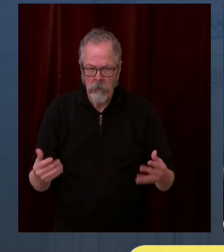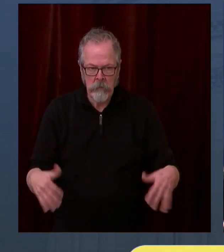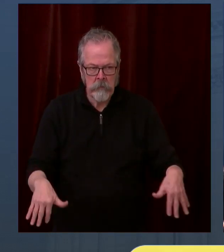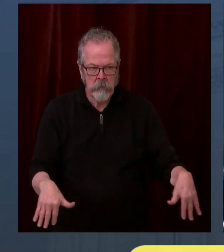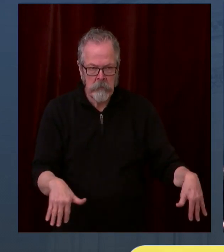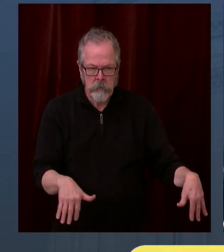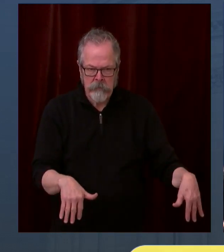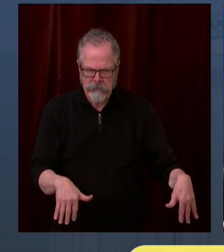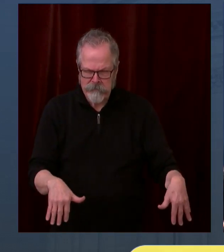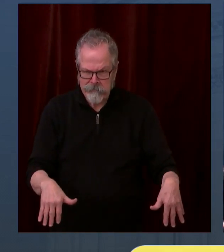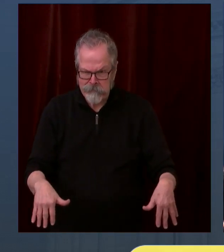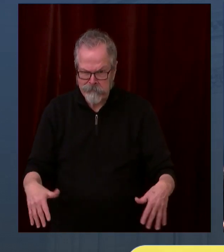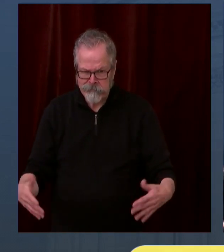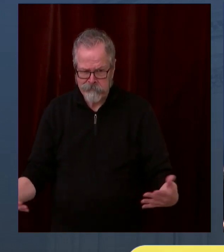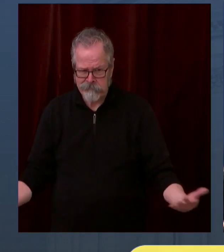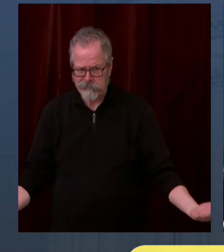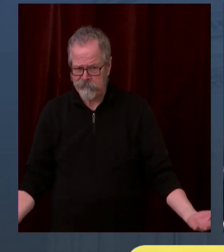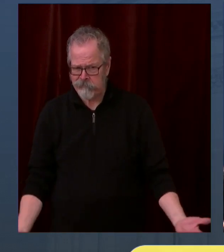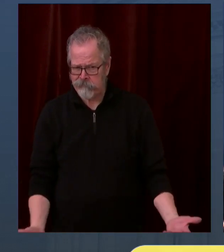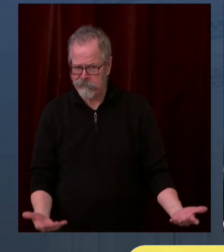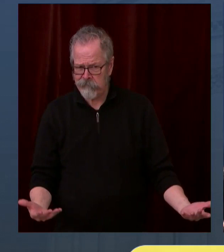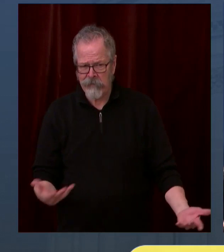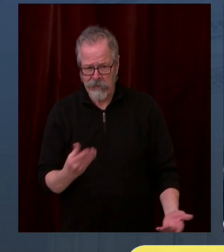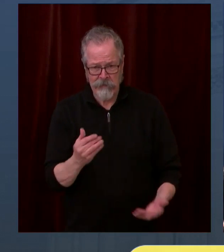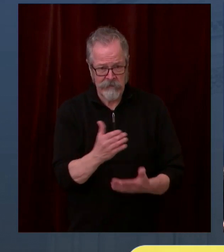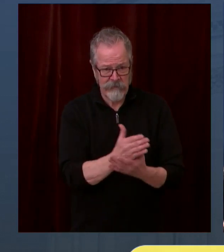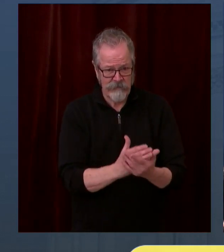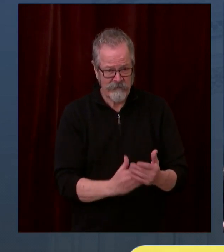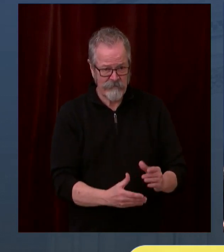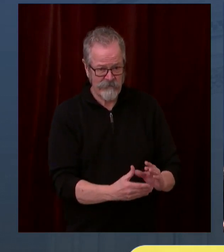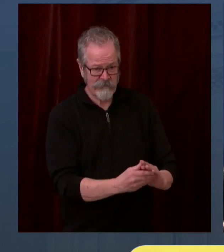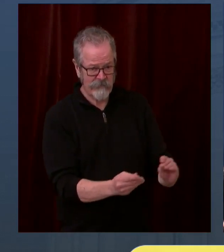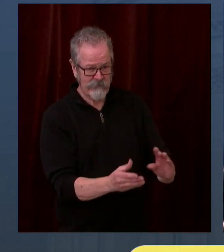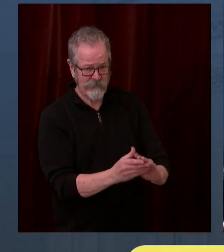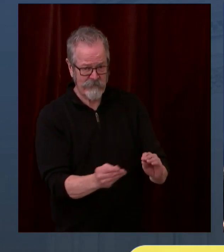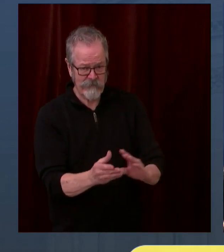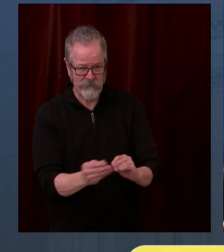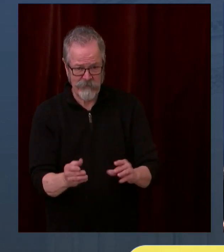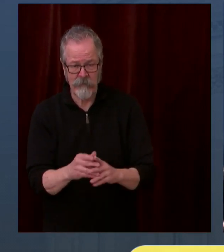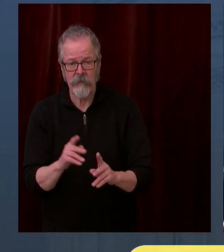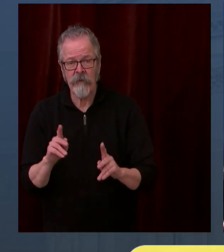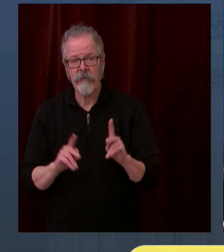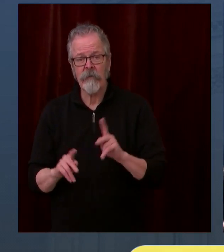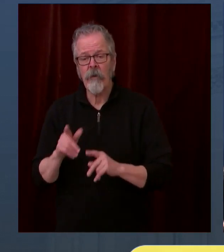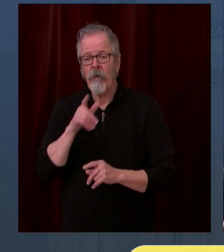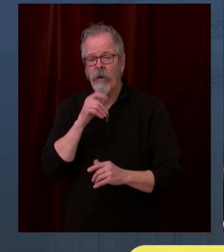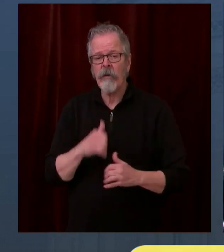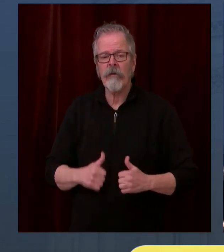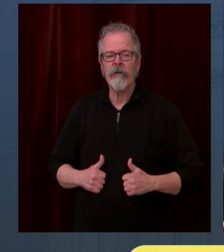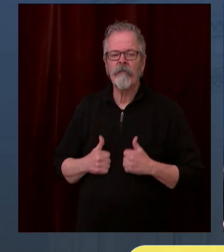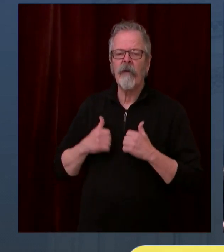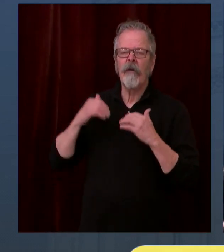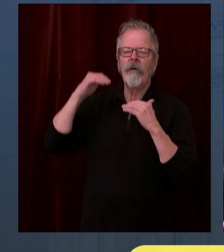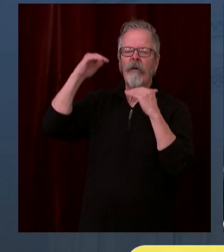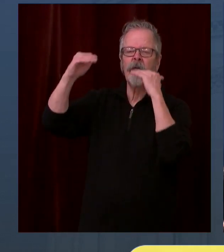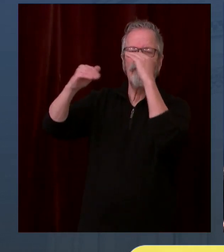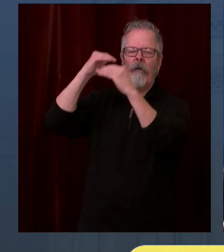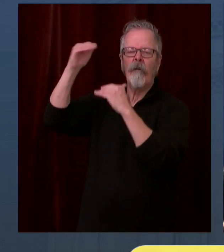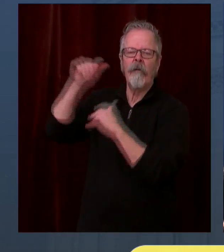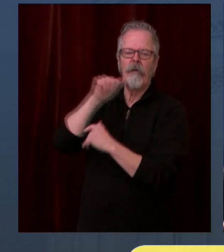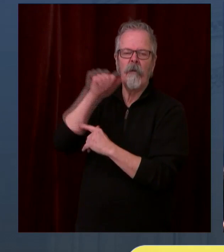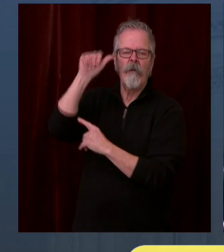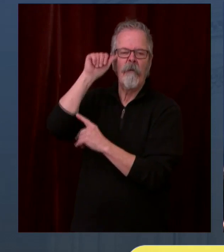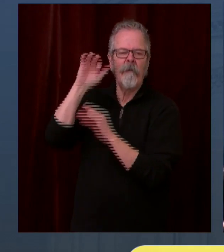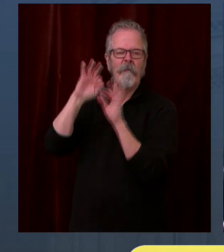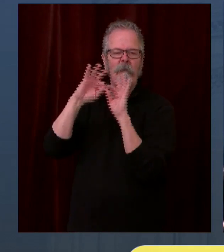getting vaccinated as quickly as they would like? MR. Umair and Dr. Shah, do you want to answer how to vector people